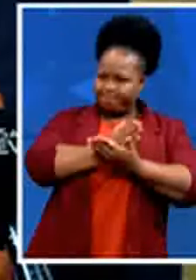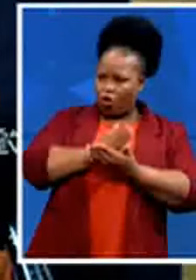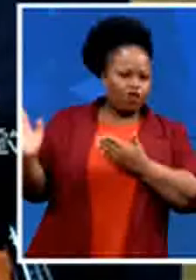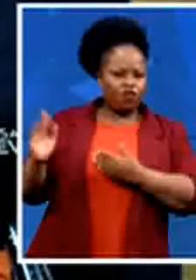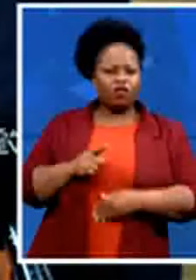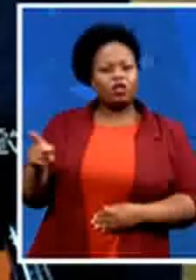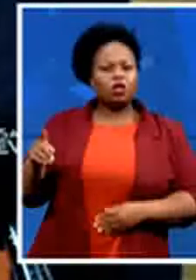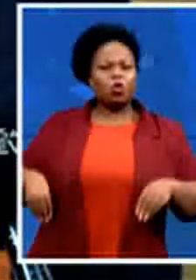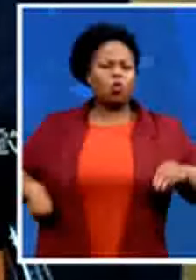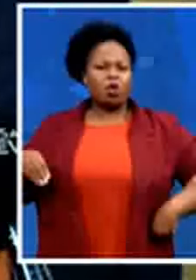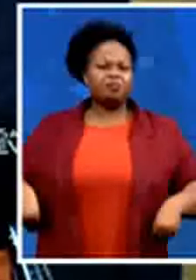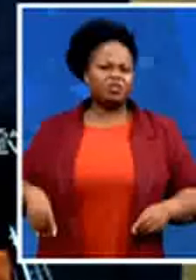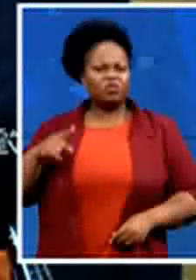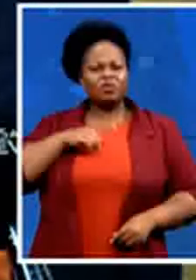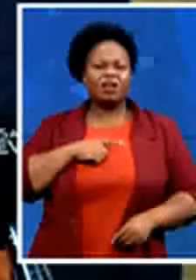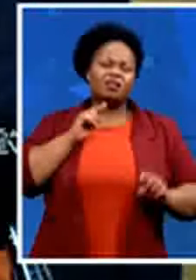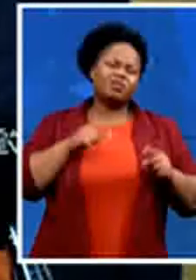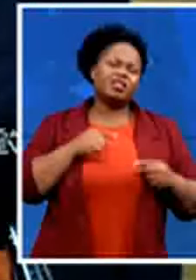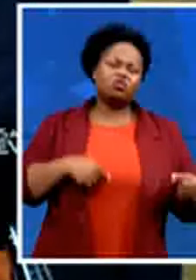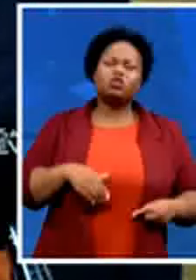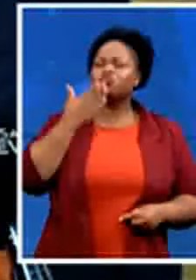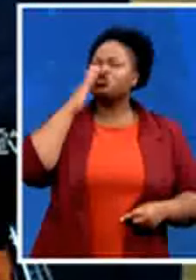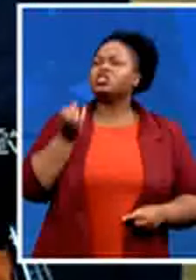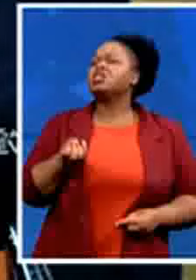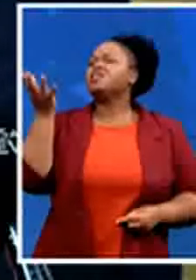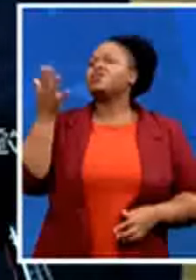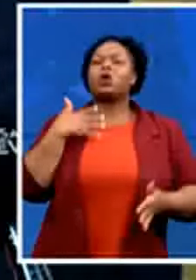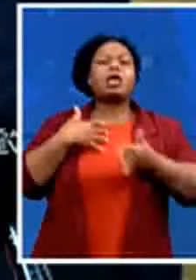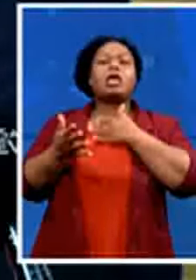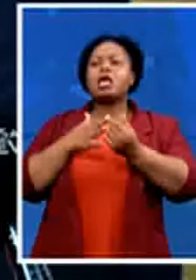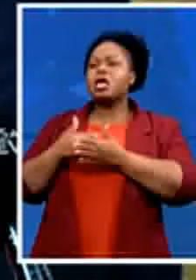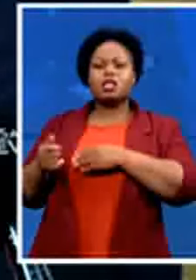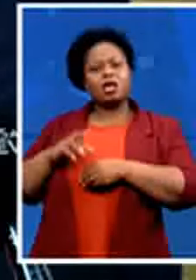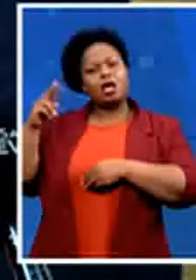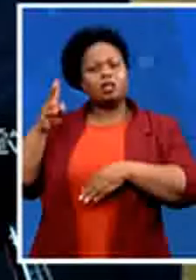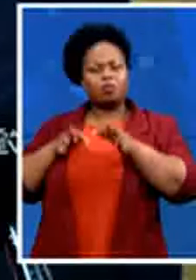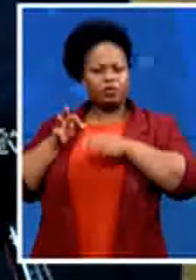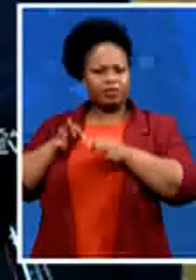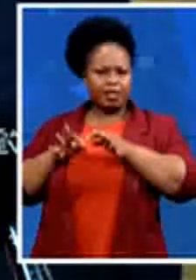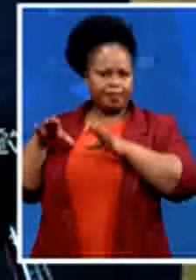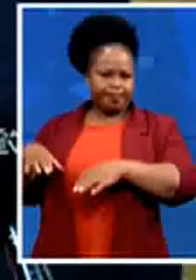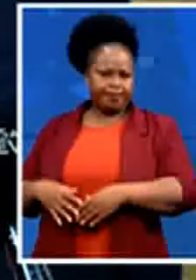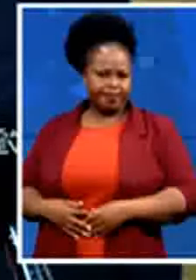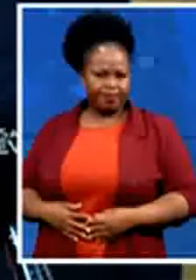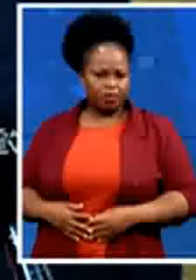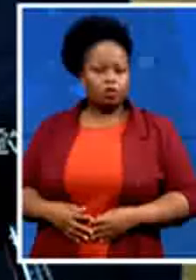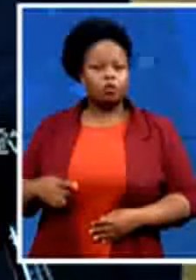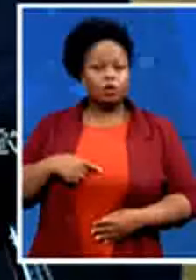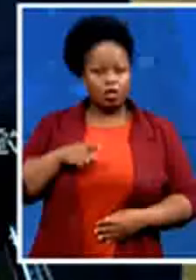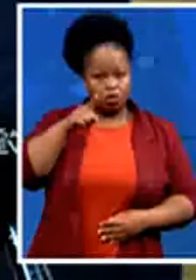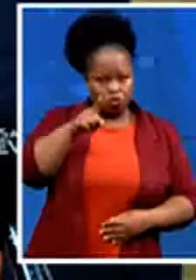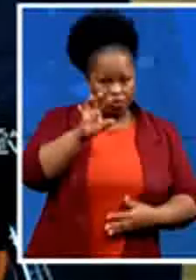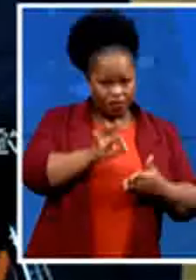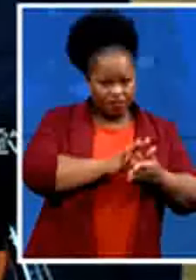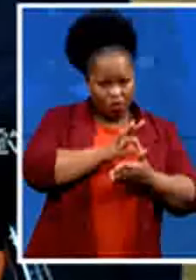their vote away to any political party your vote is your power you